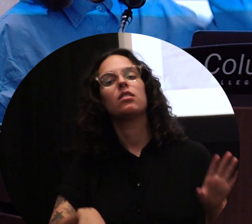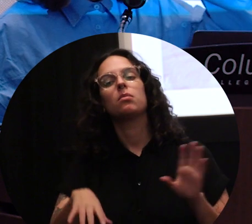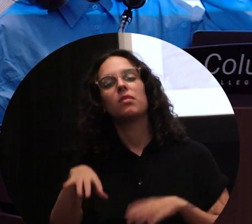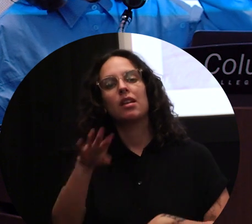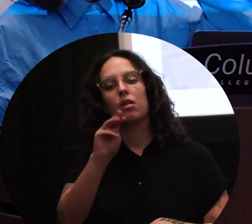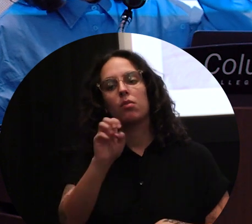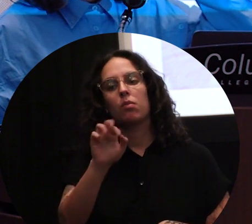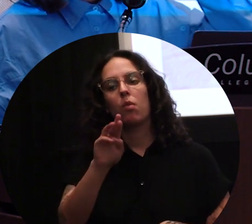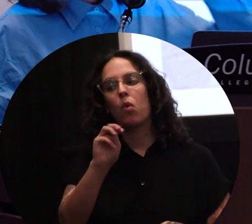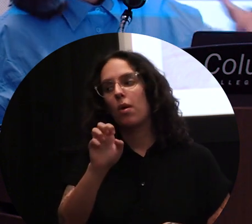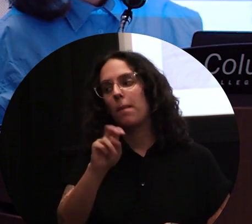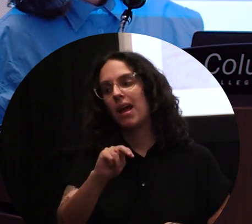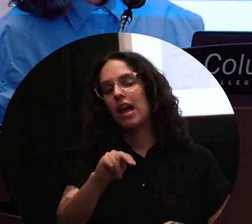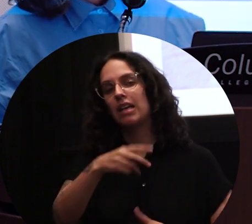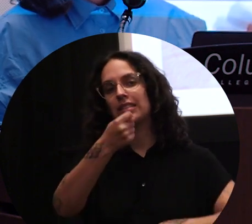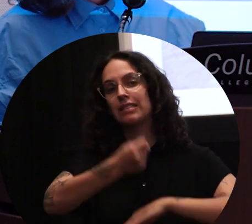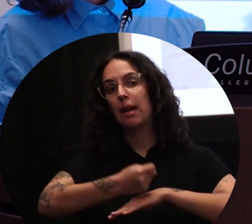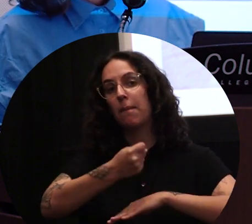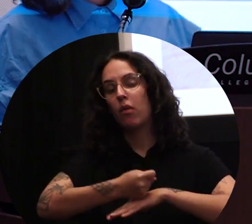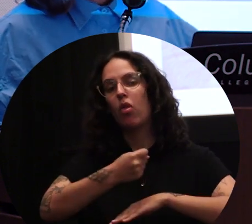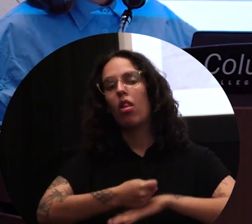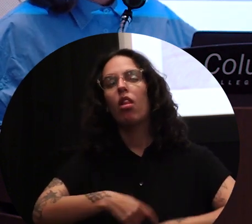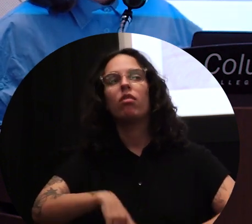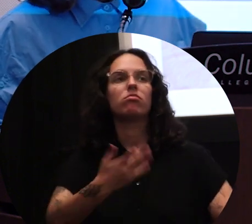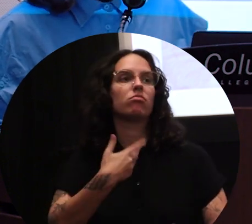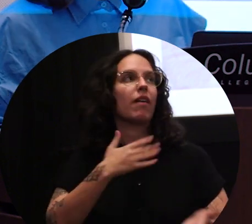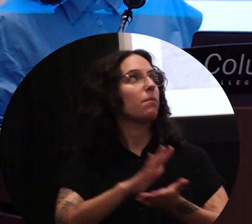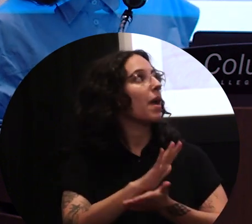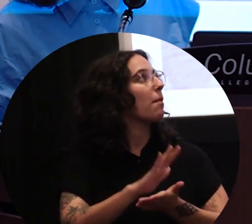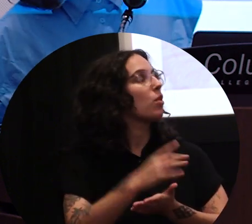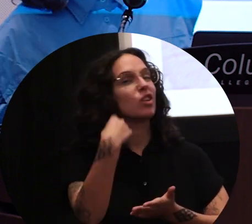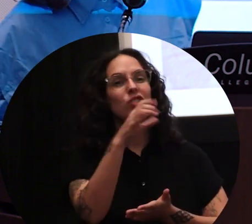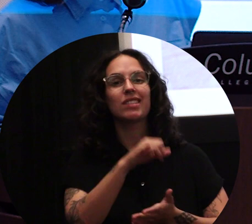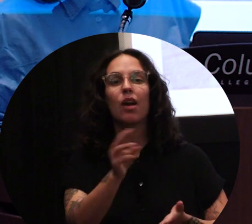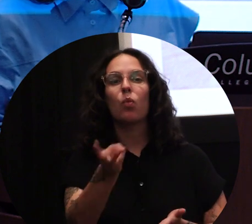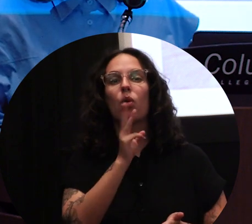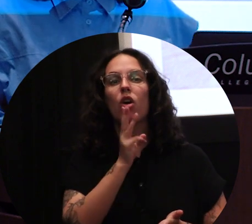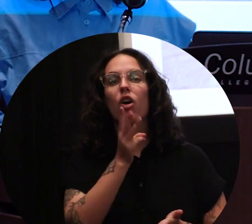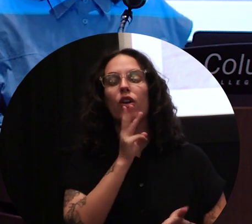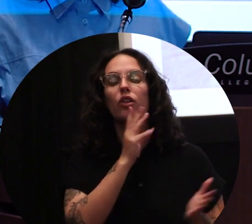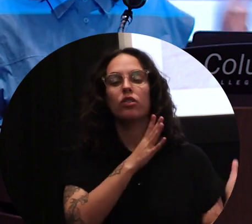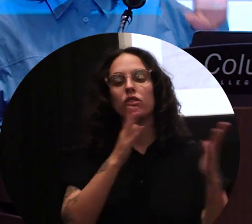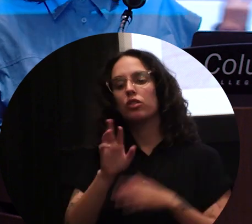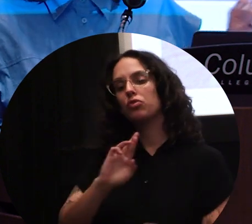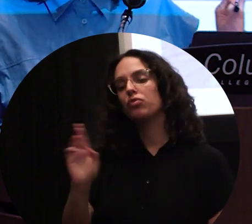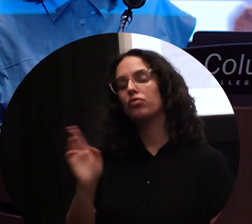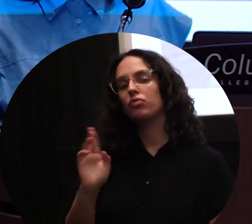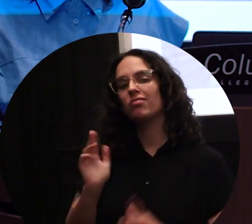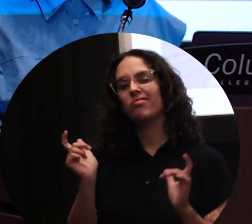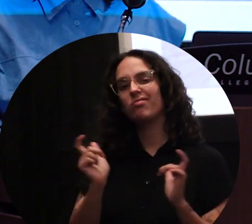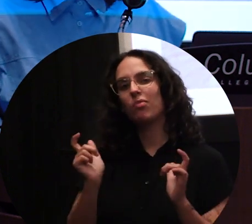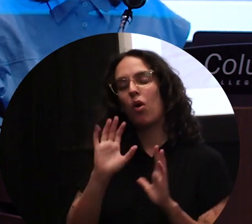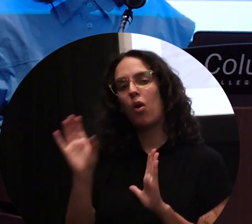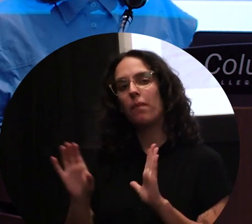this paper that's mimicking water. And then on the right side is a very small image